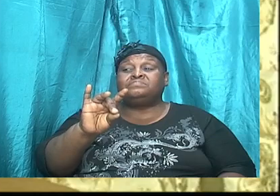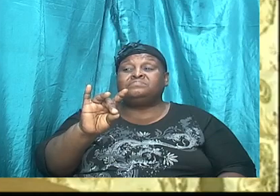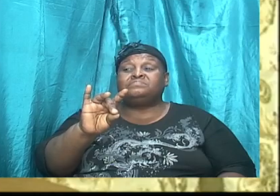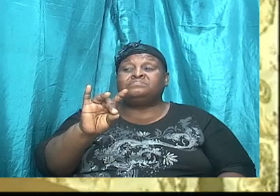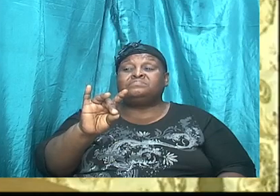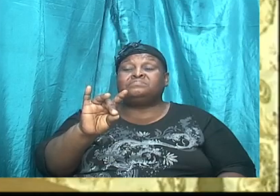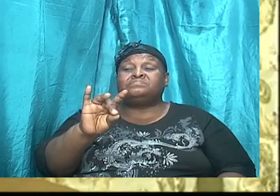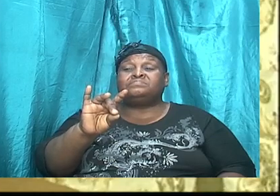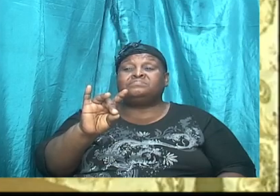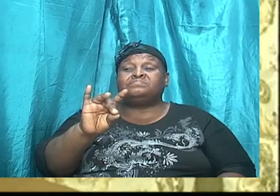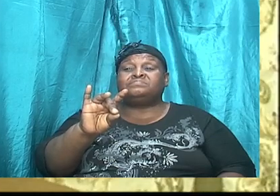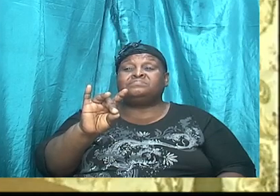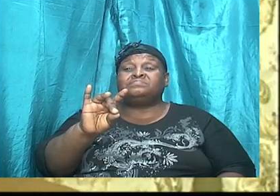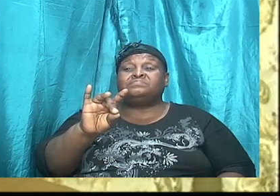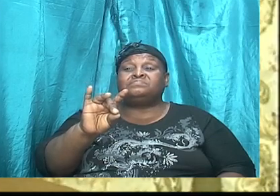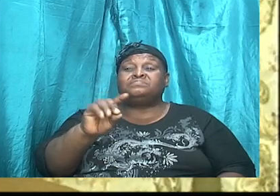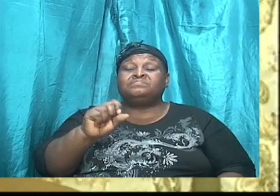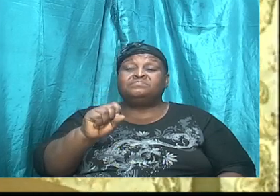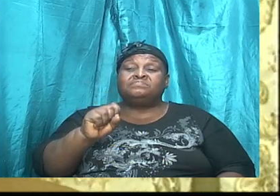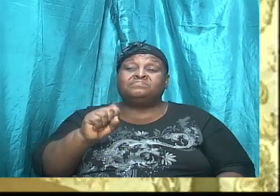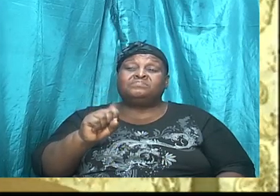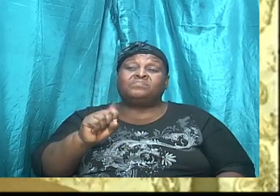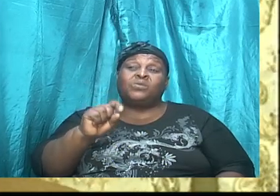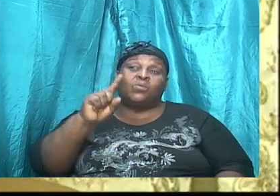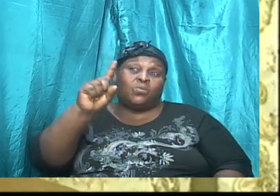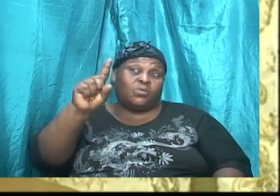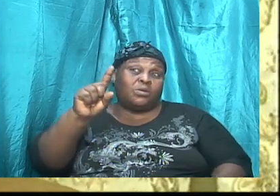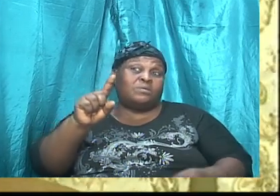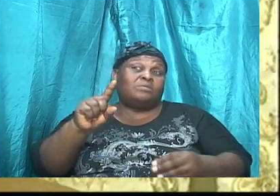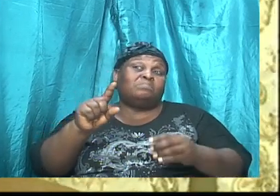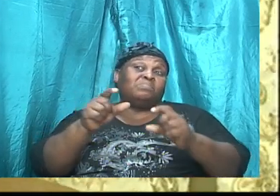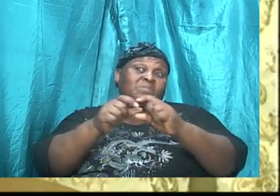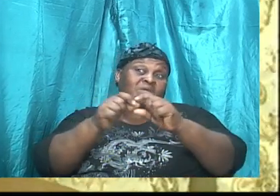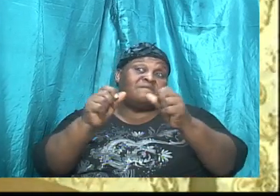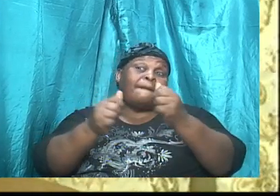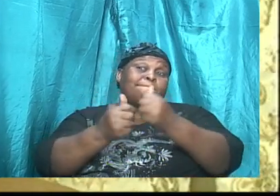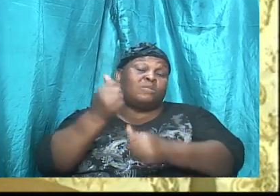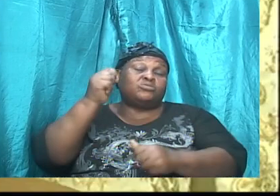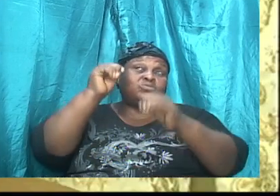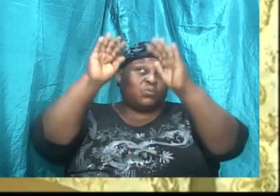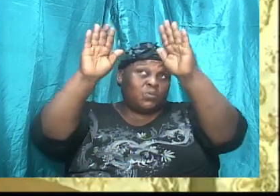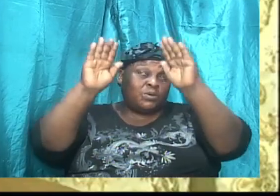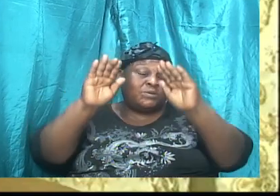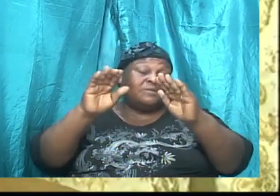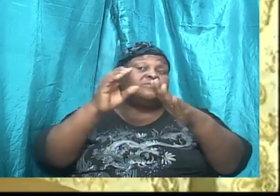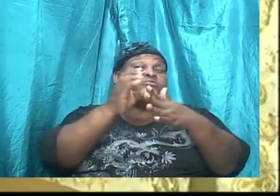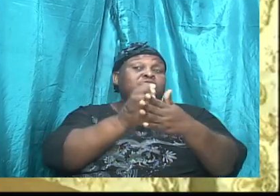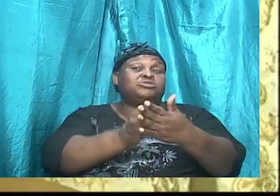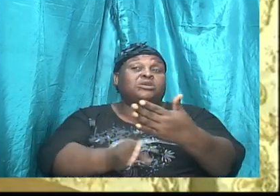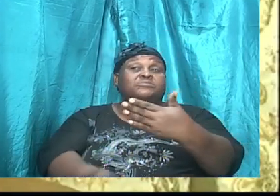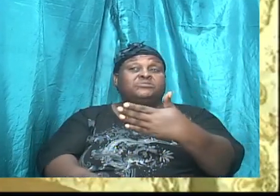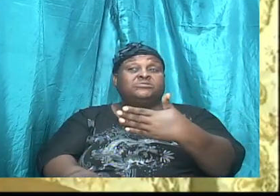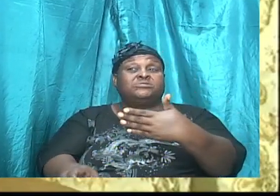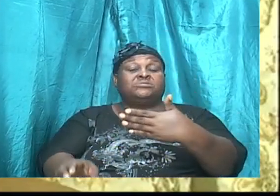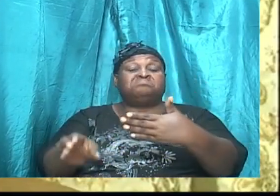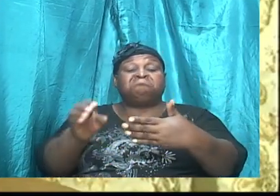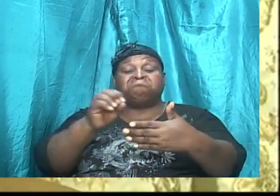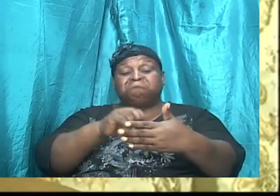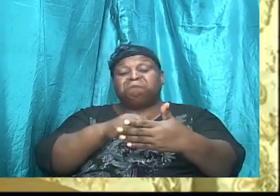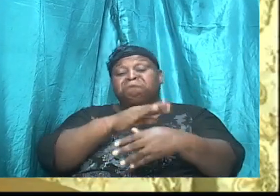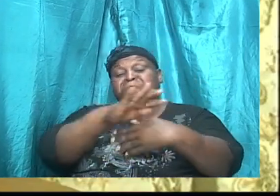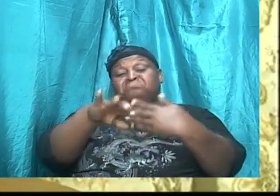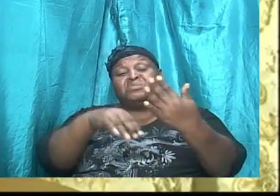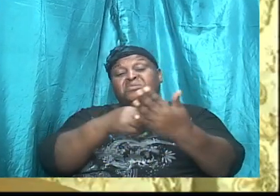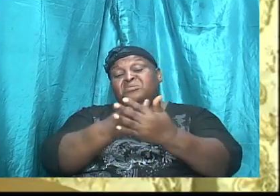is one of the most wonderful chapters in the entire